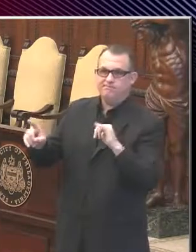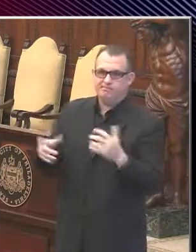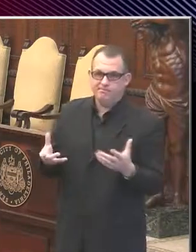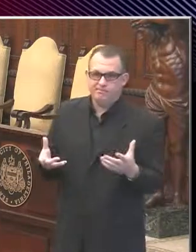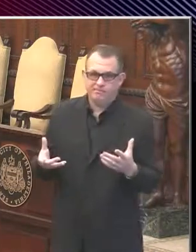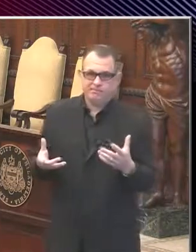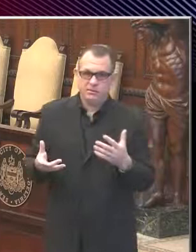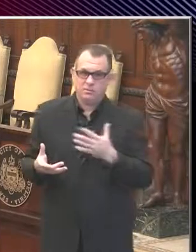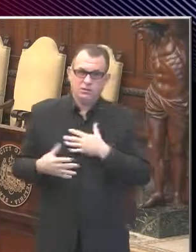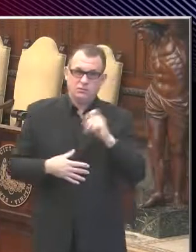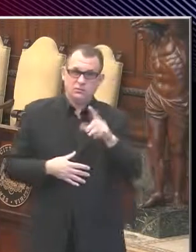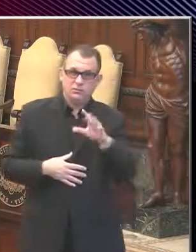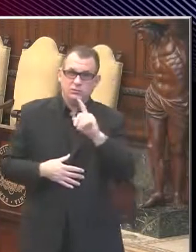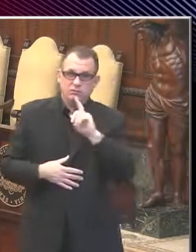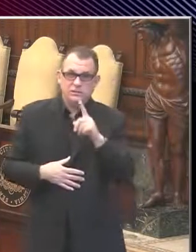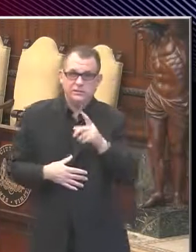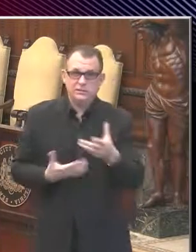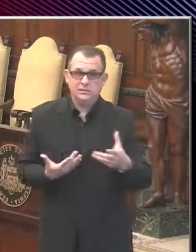how does it,